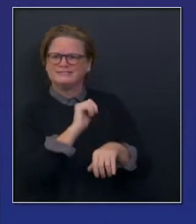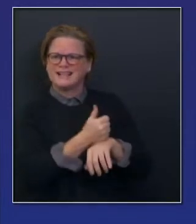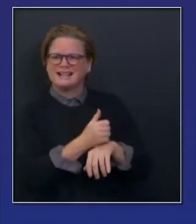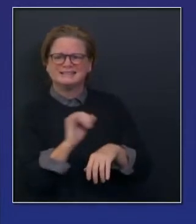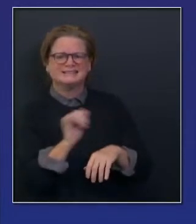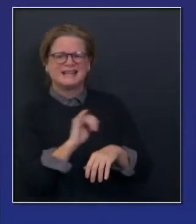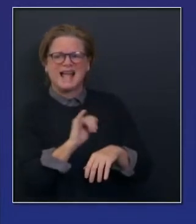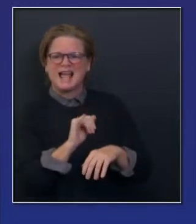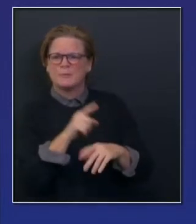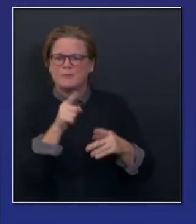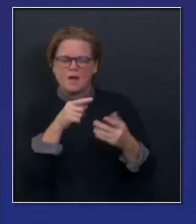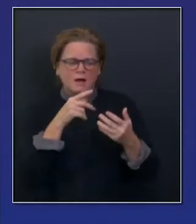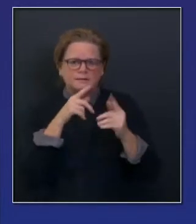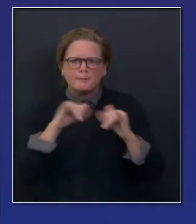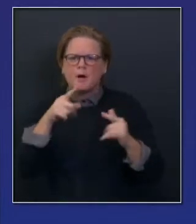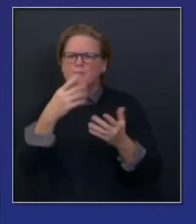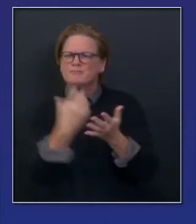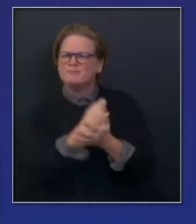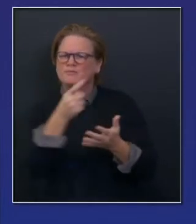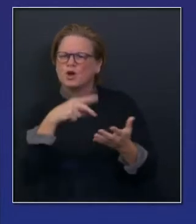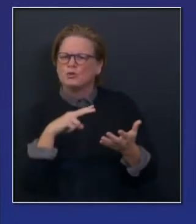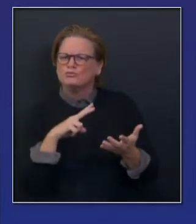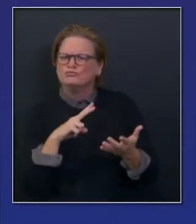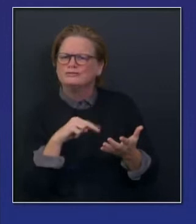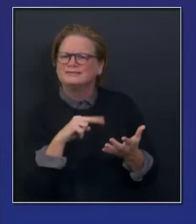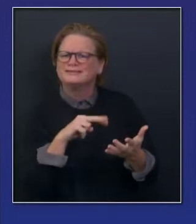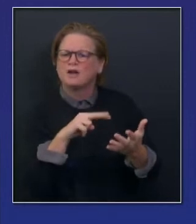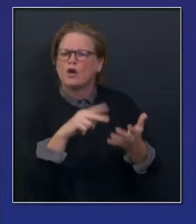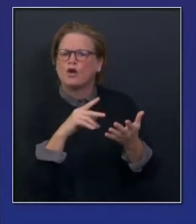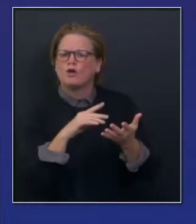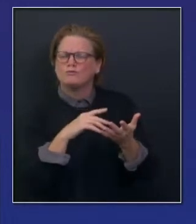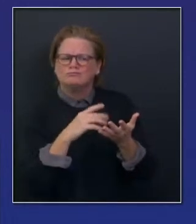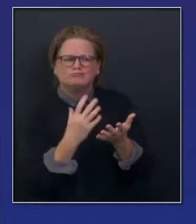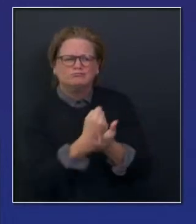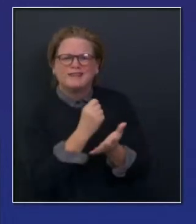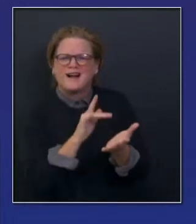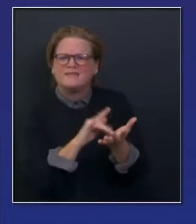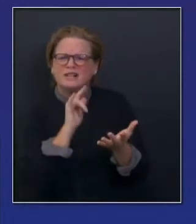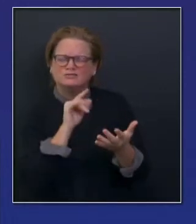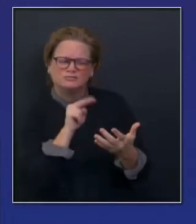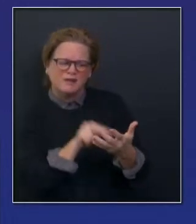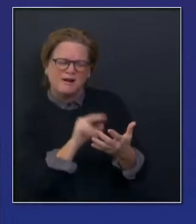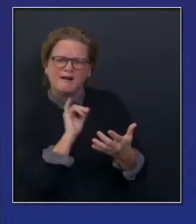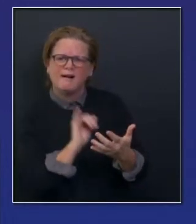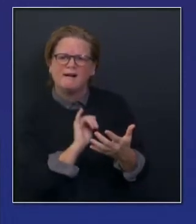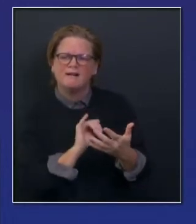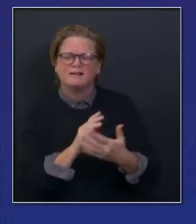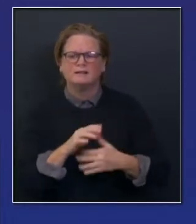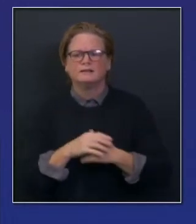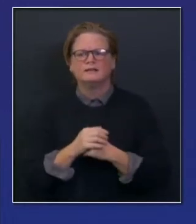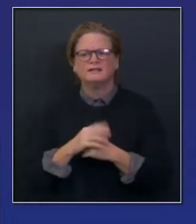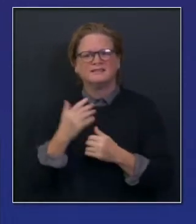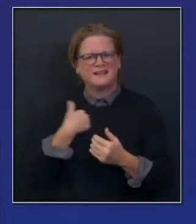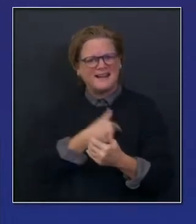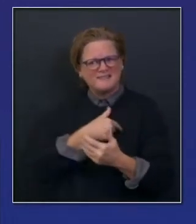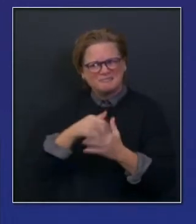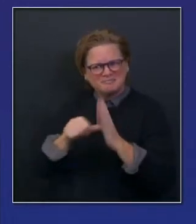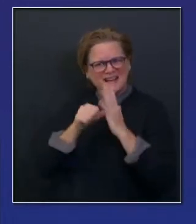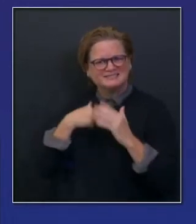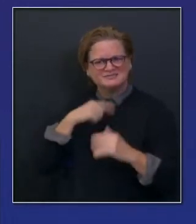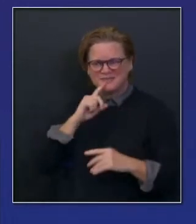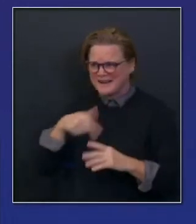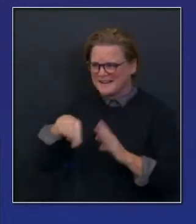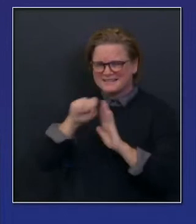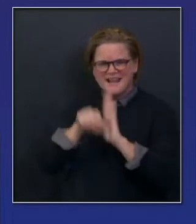isn't. But I encourage you to take advantage of this tool, as, again, over six million Californians have just in the last